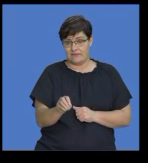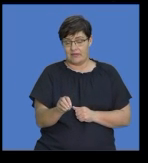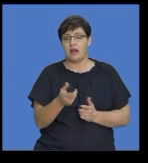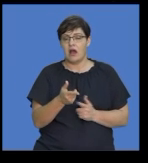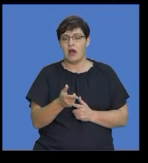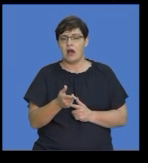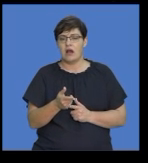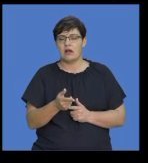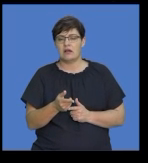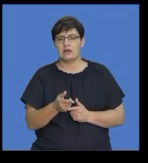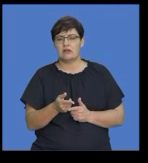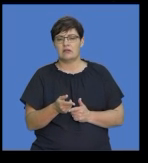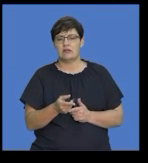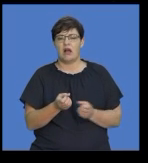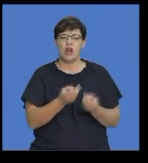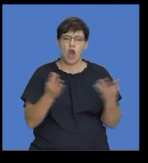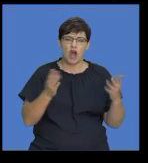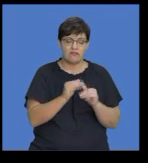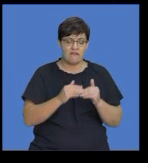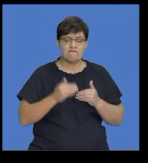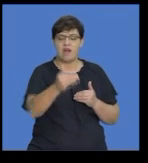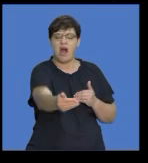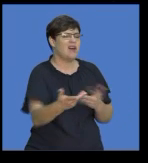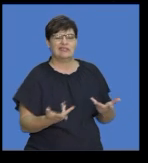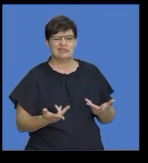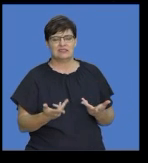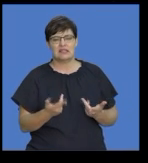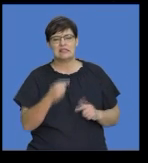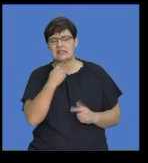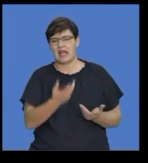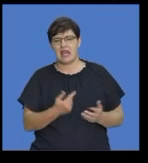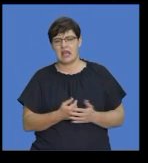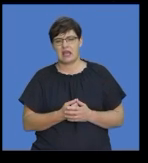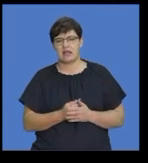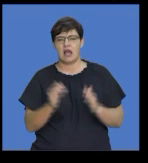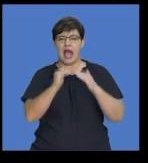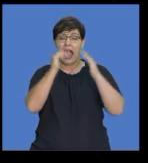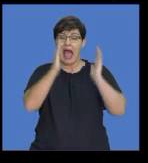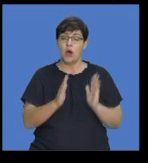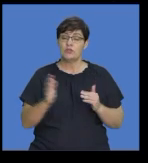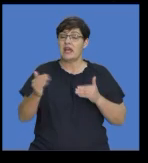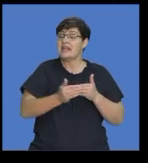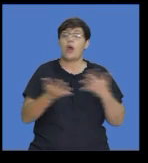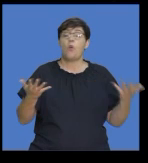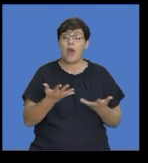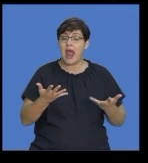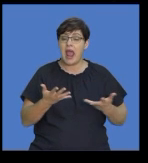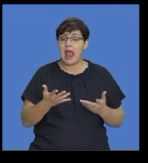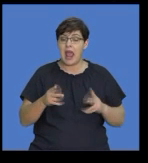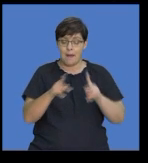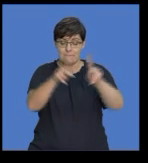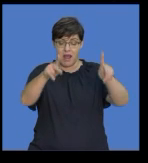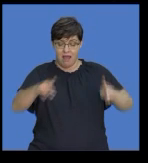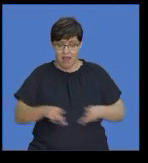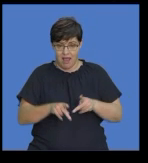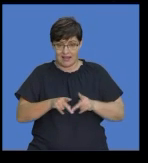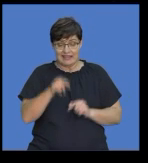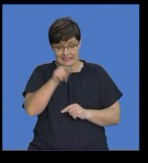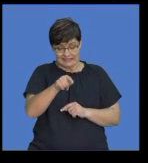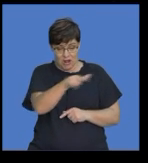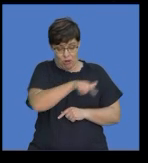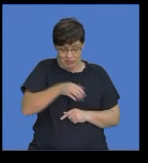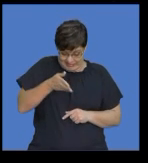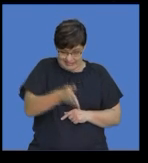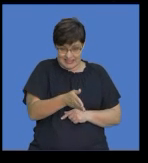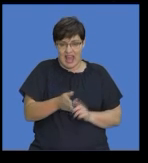distance as such you could say you your house is near the local park you know so that it gives